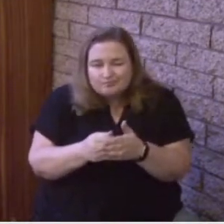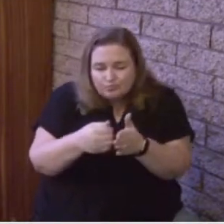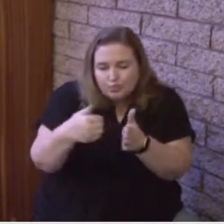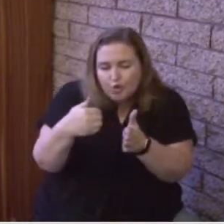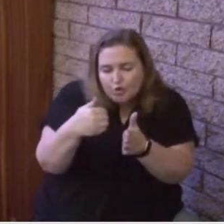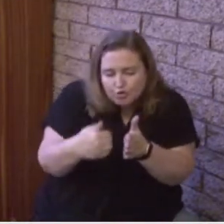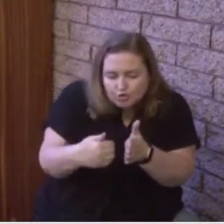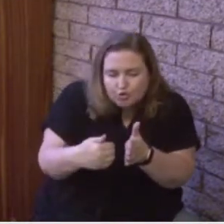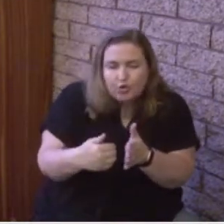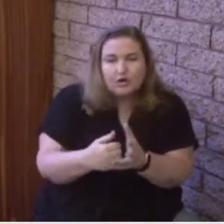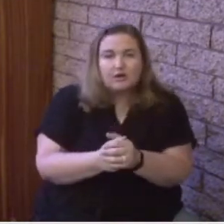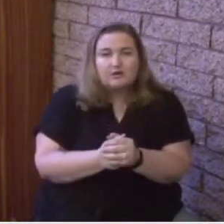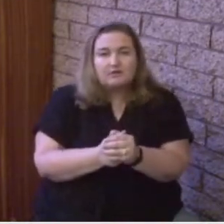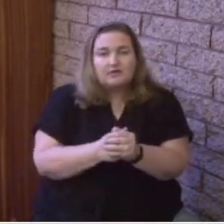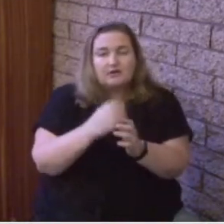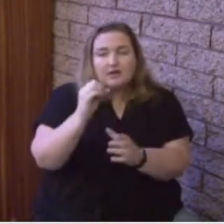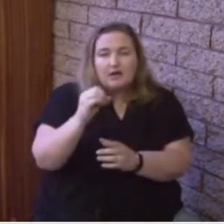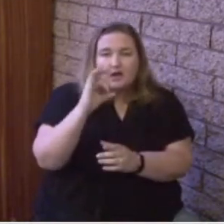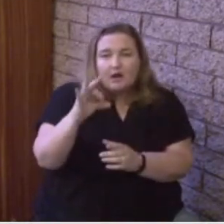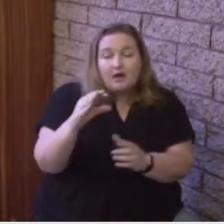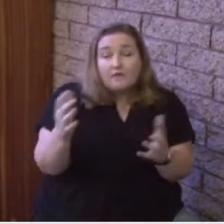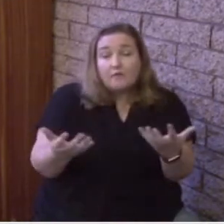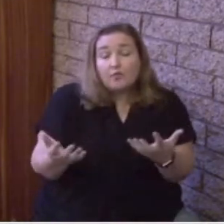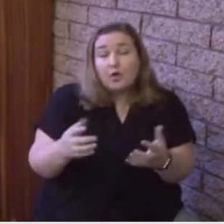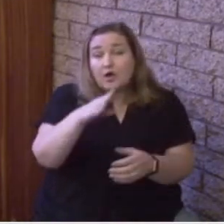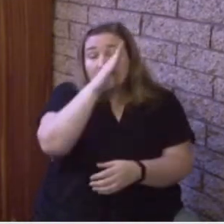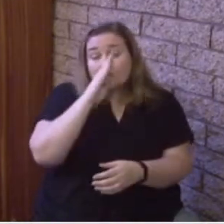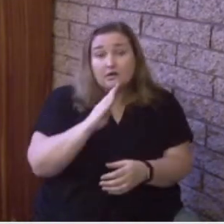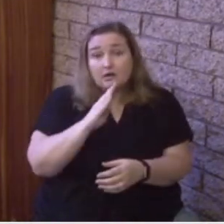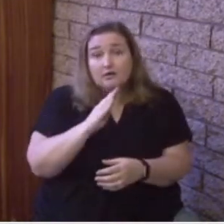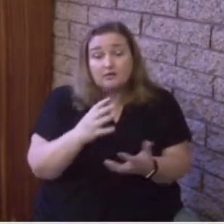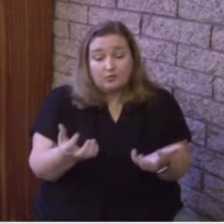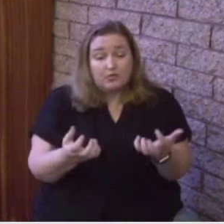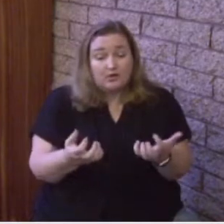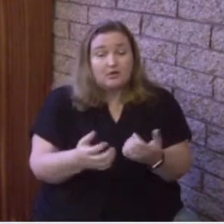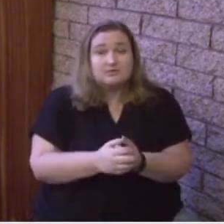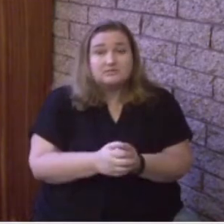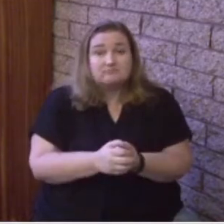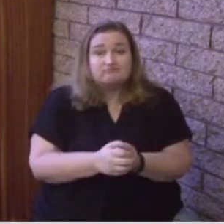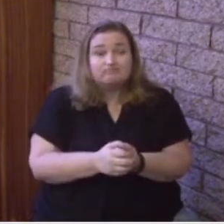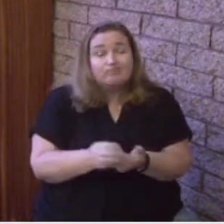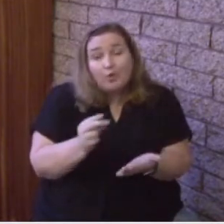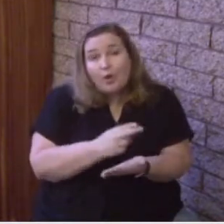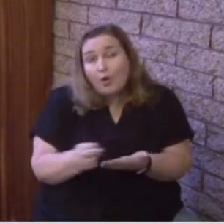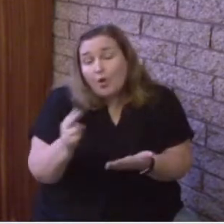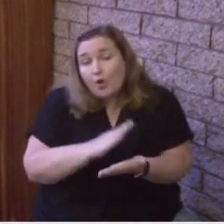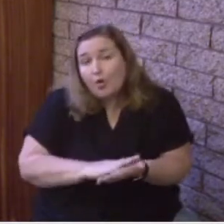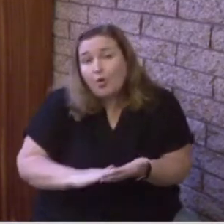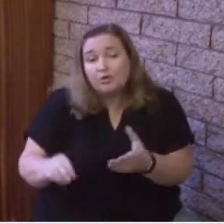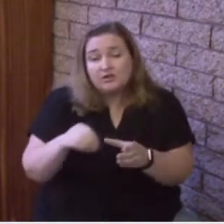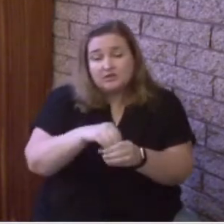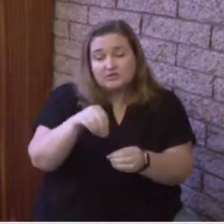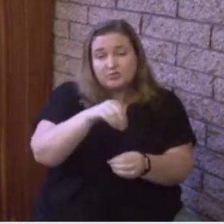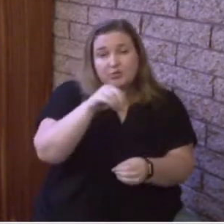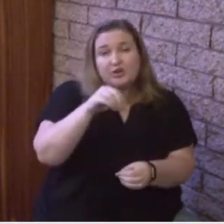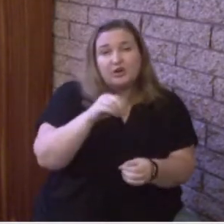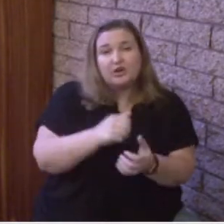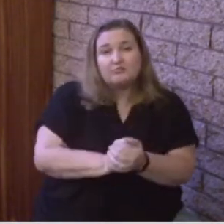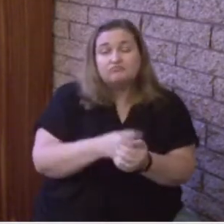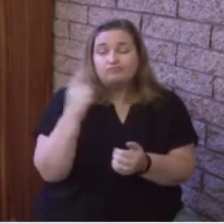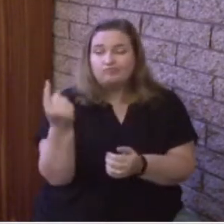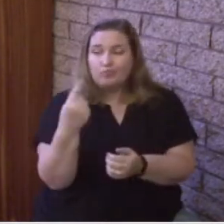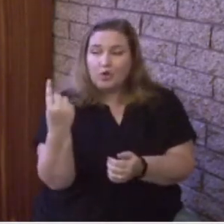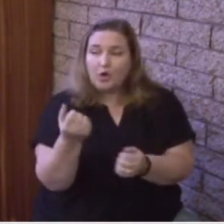to know that God, through the power and presence of the Holy Spirit, is right there with you. That might make you a little bit uncomfortable that